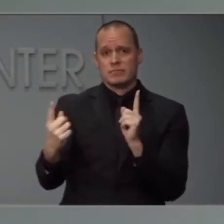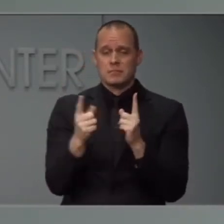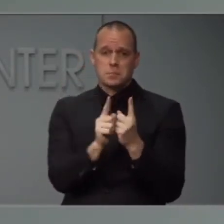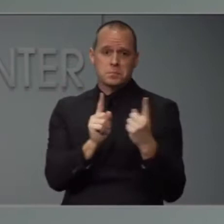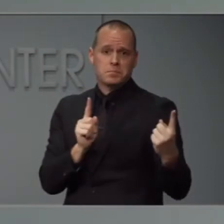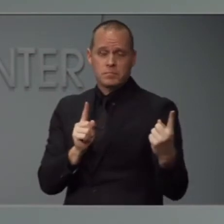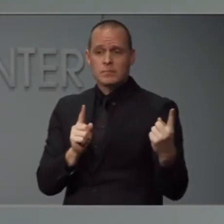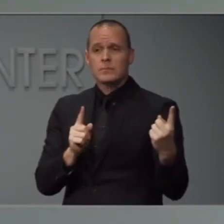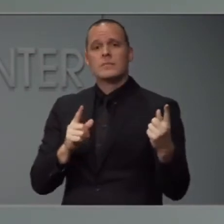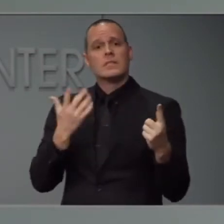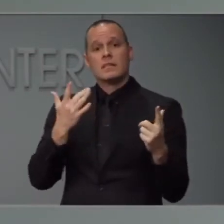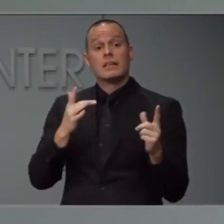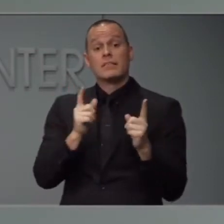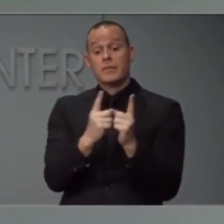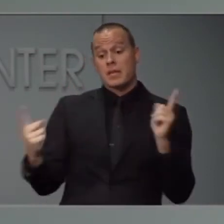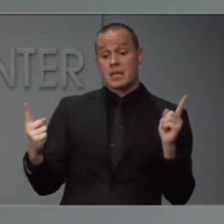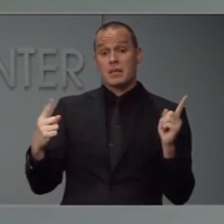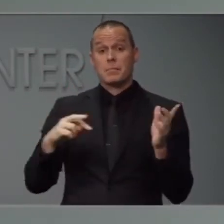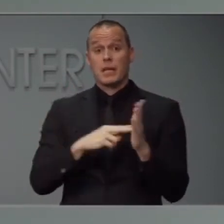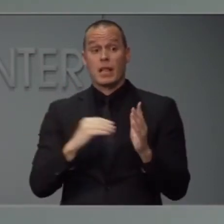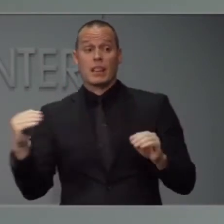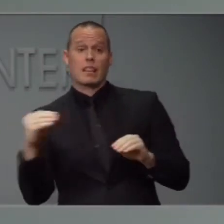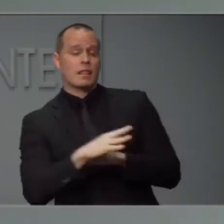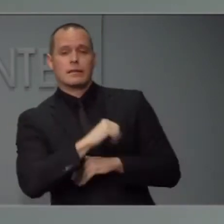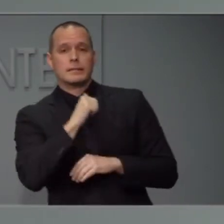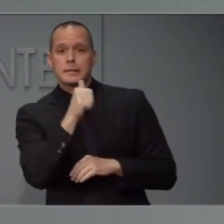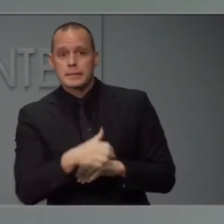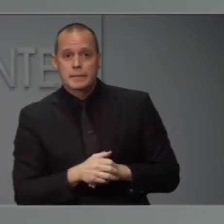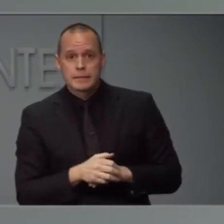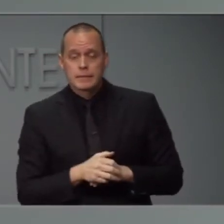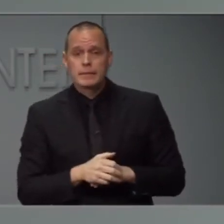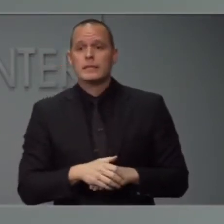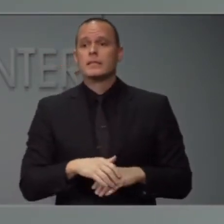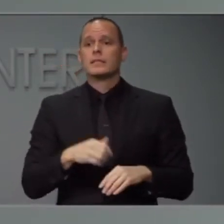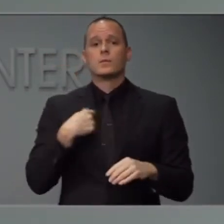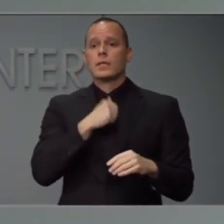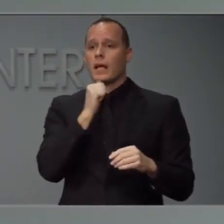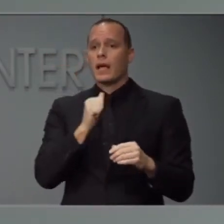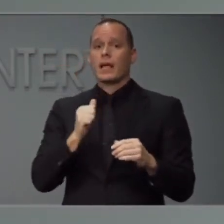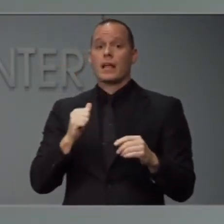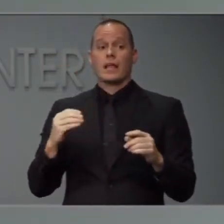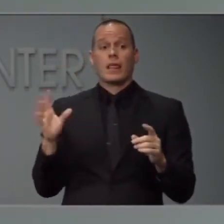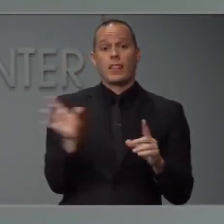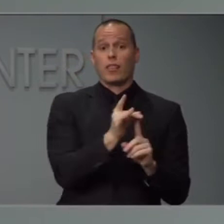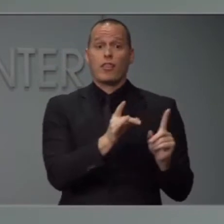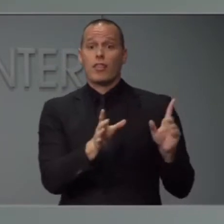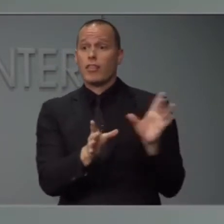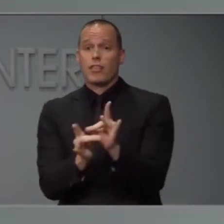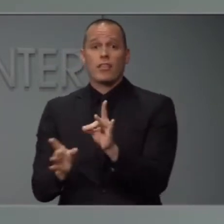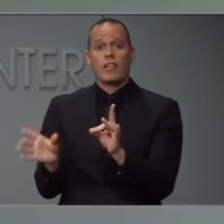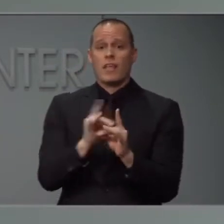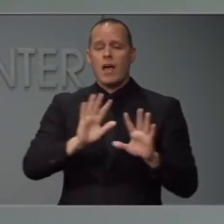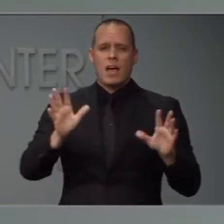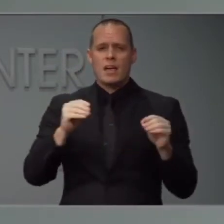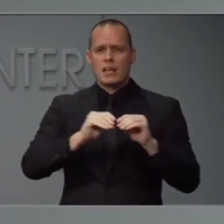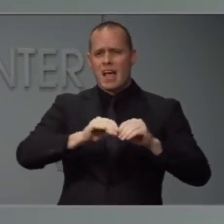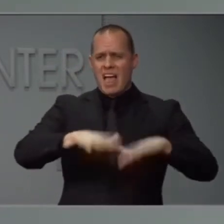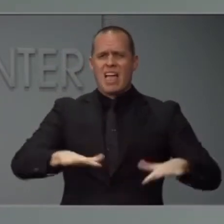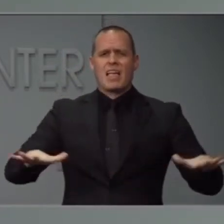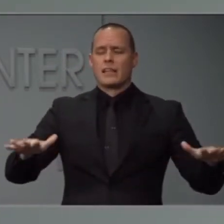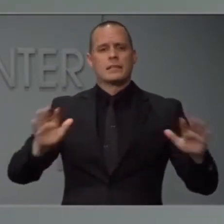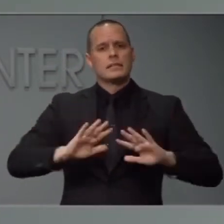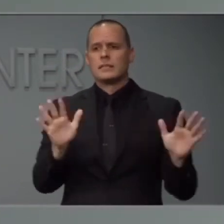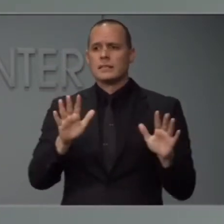so fewer people get sick at the same time and so we don't overwhelm our hospitals. I can't stress it enough.